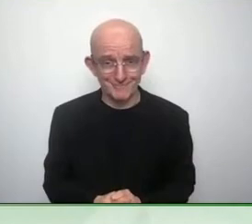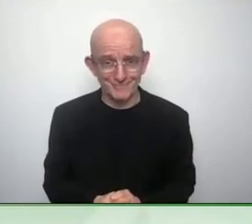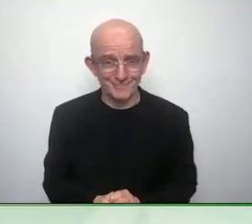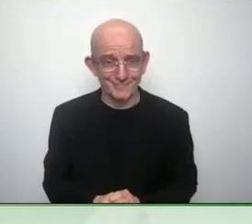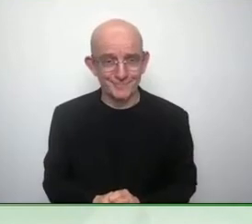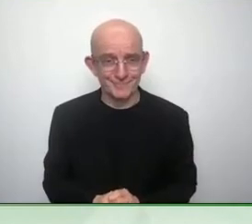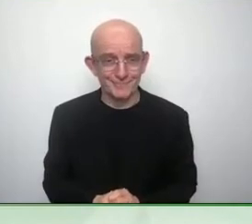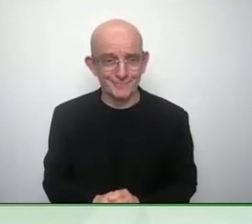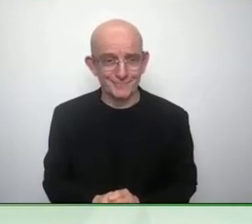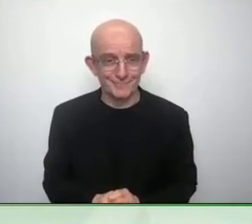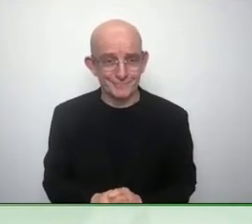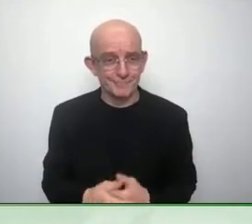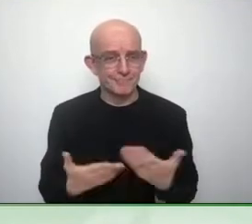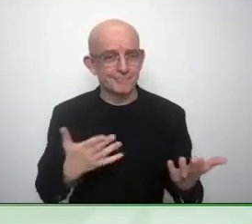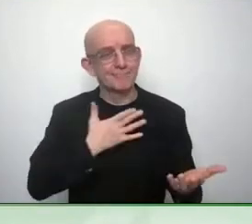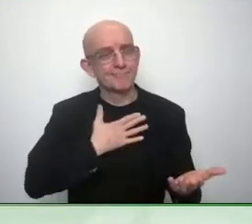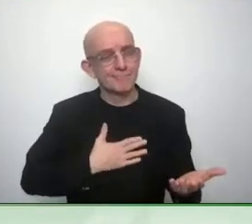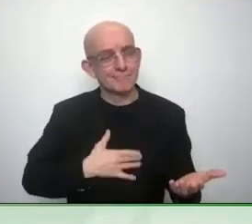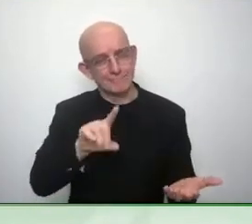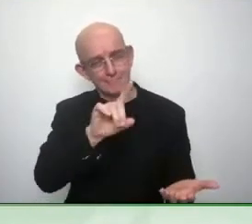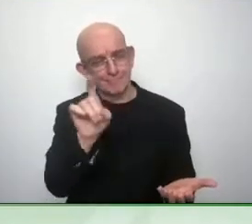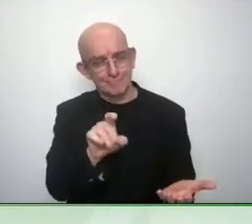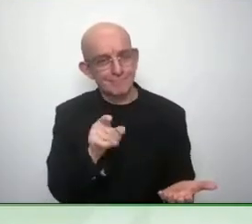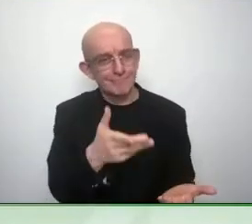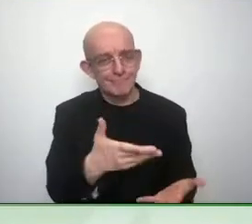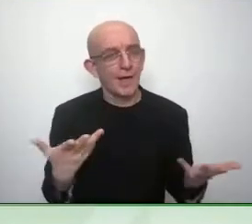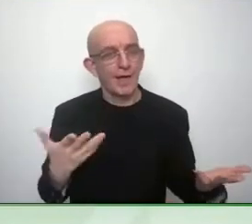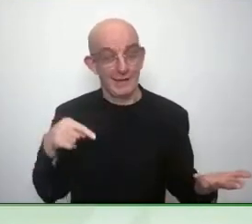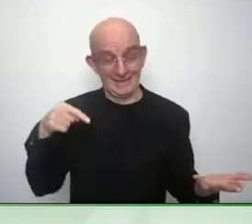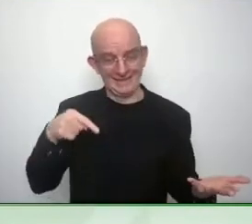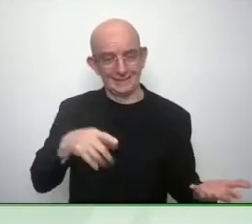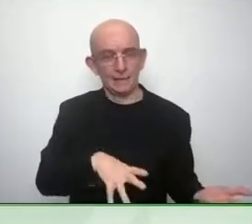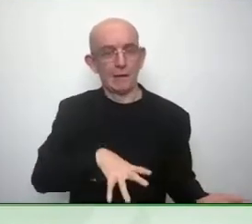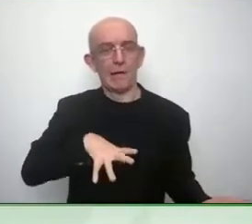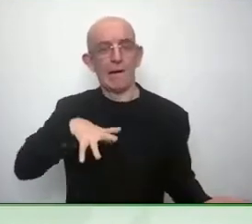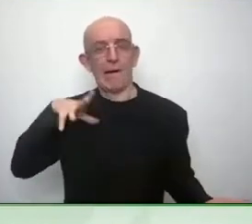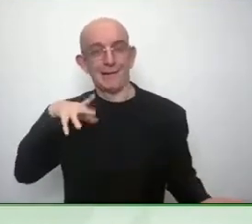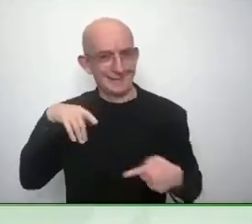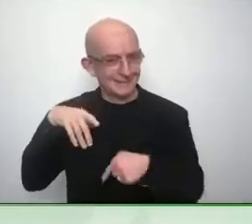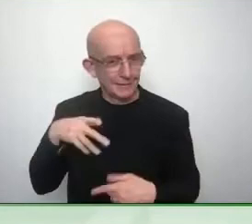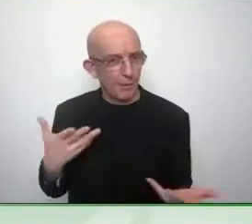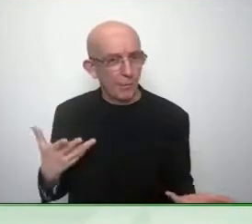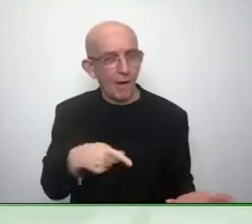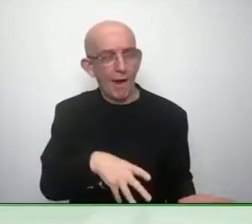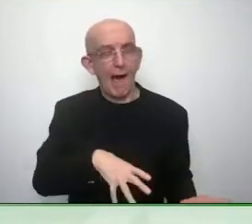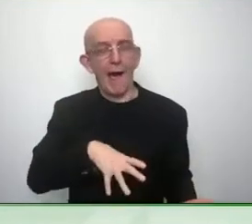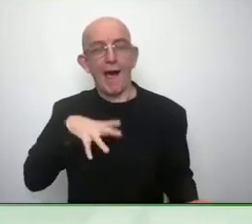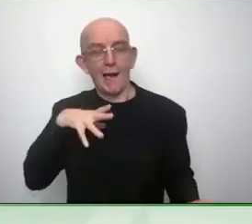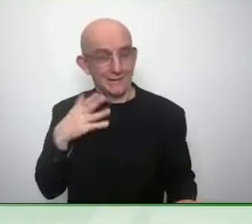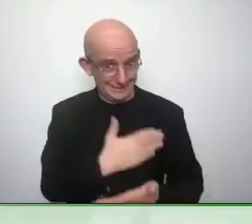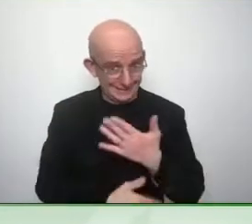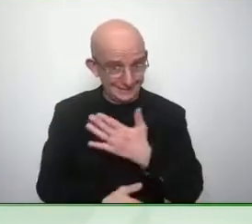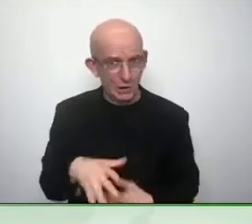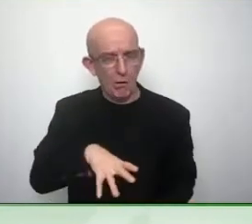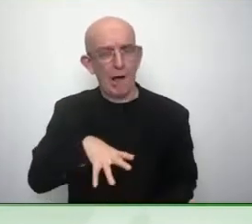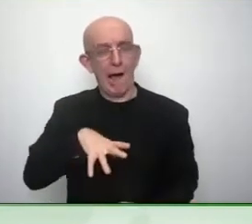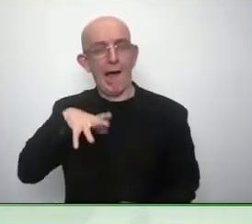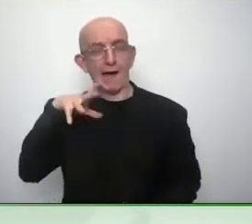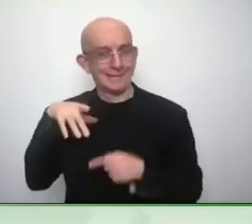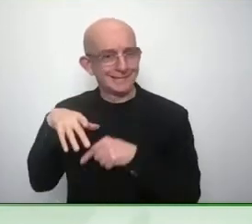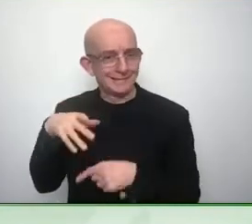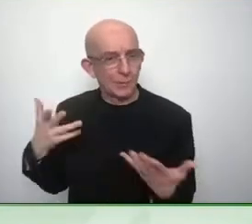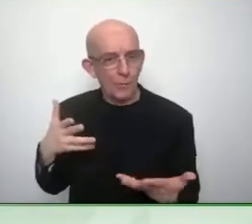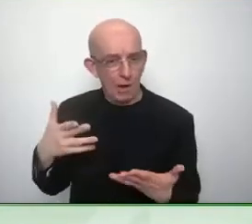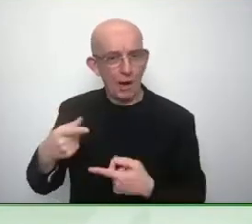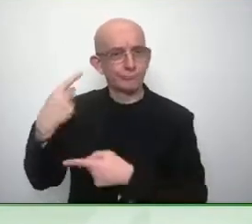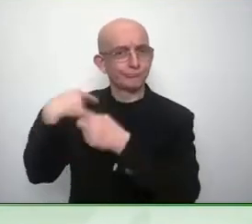tell us why do you think things are changing Deb why why are we now saying with pride this is part of my identity and owning it and loving it